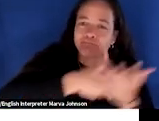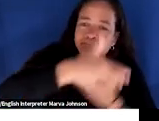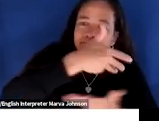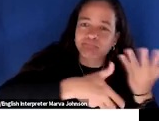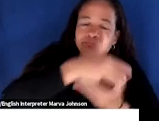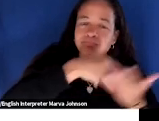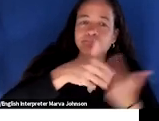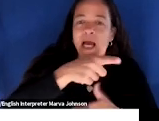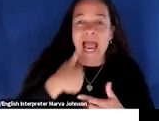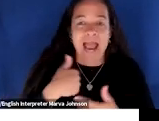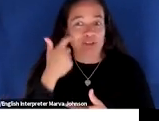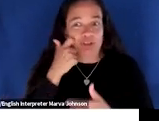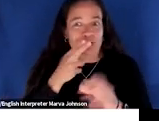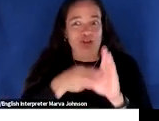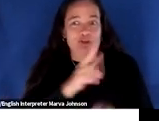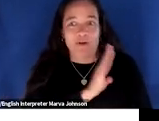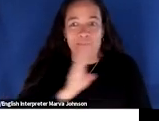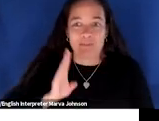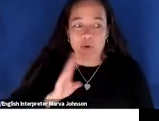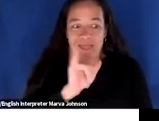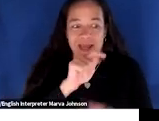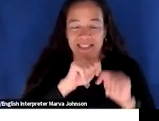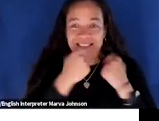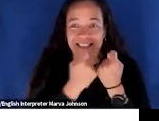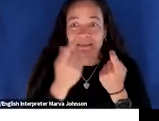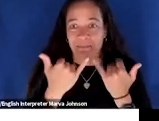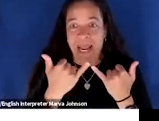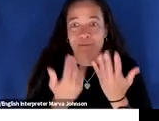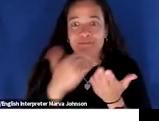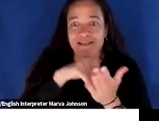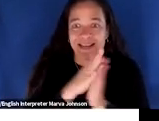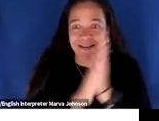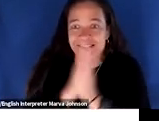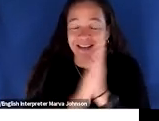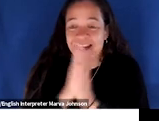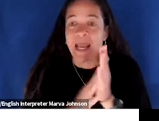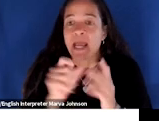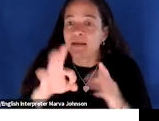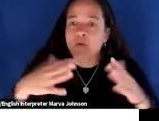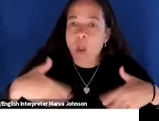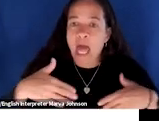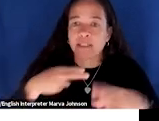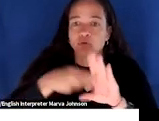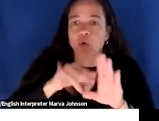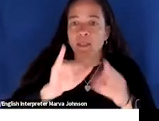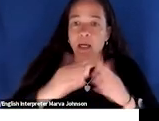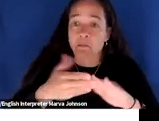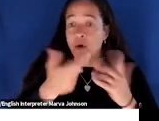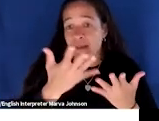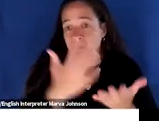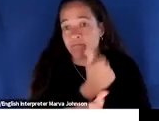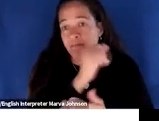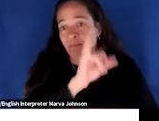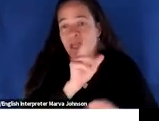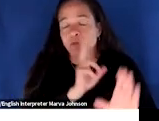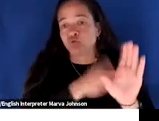last week and the city's coming back to life in a big way and this might be a nice way to re-enter our community if you haven't had the chance so check that out you'll learn more on comnetwork